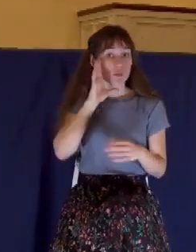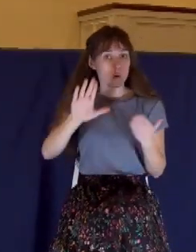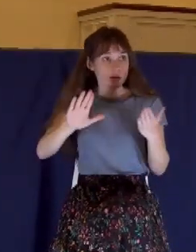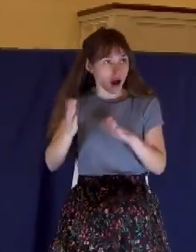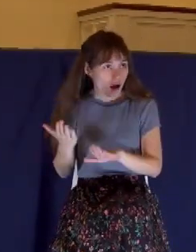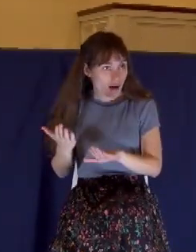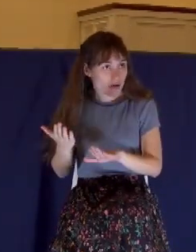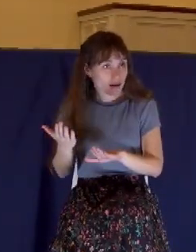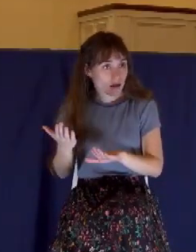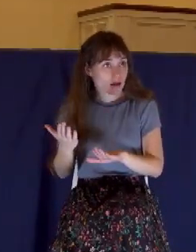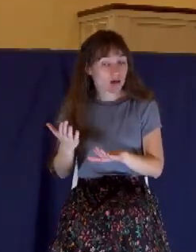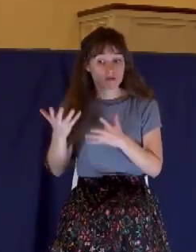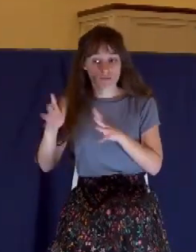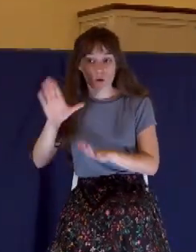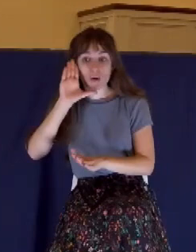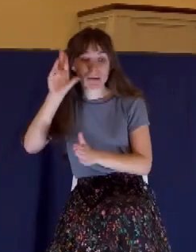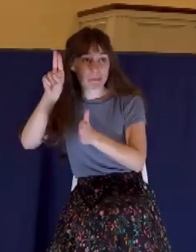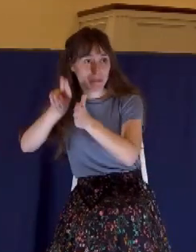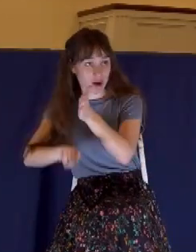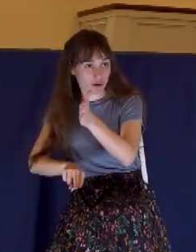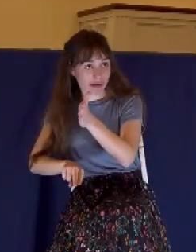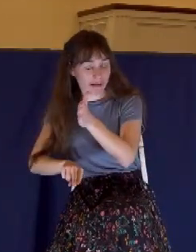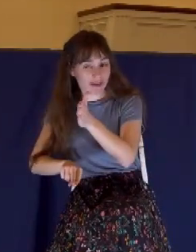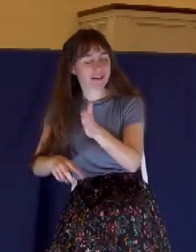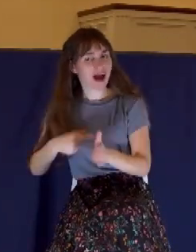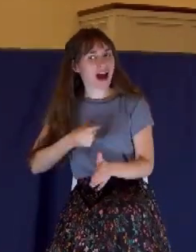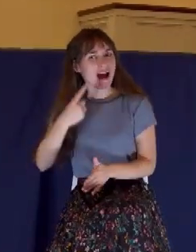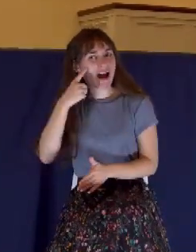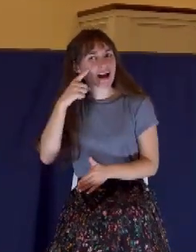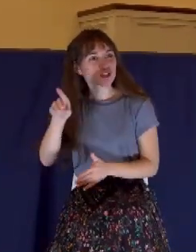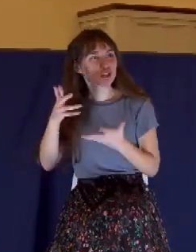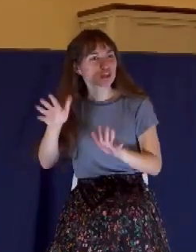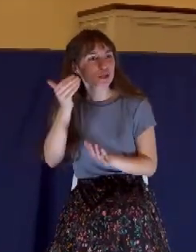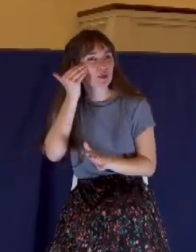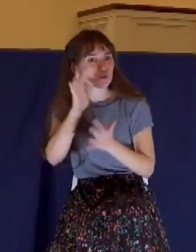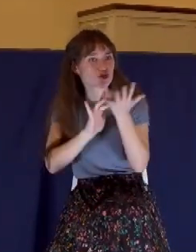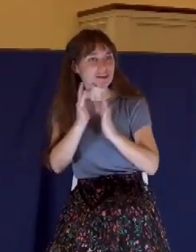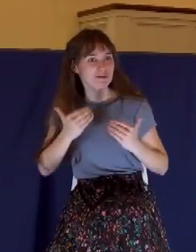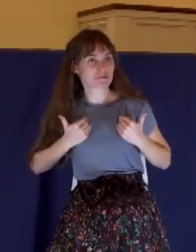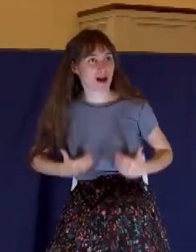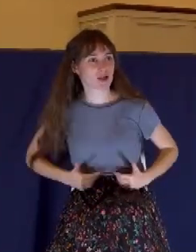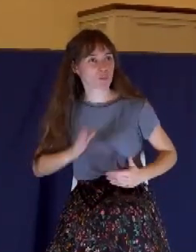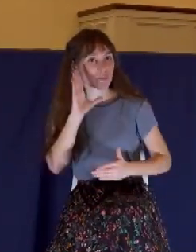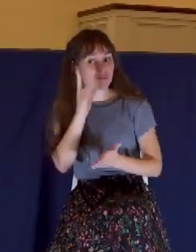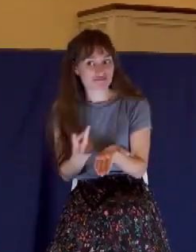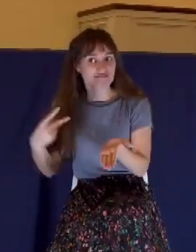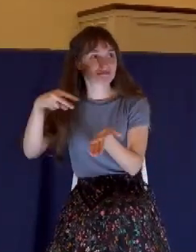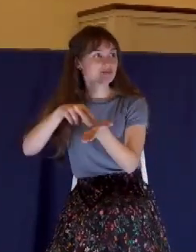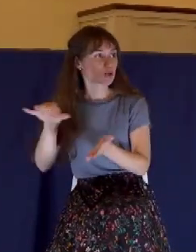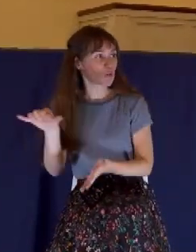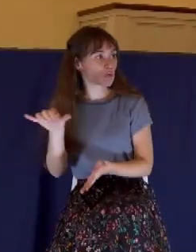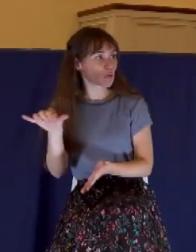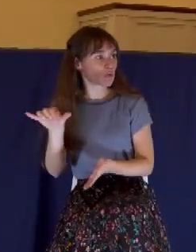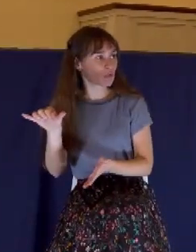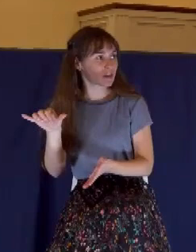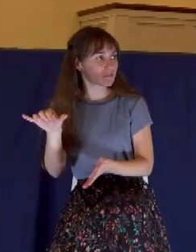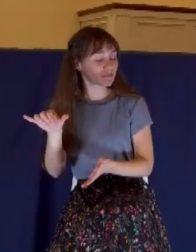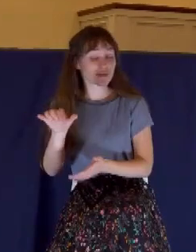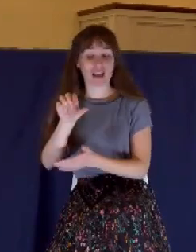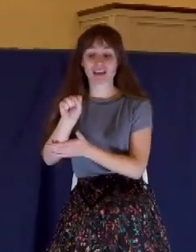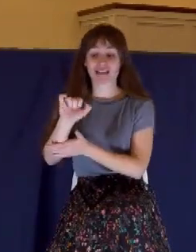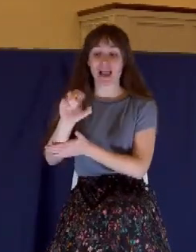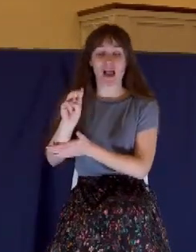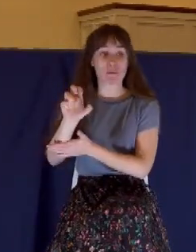that He was going to be buried and I believe she knew that He was going to be resurrected. And here in this house of Simon the leper,